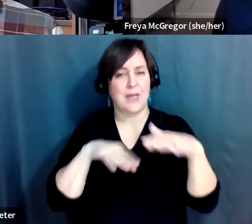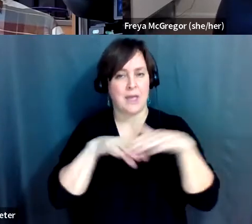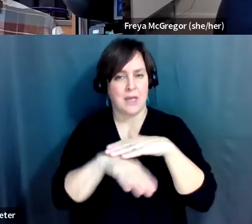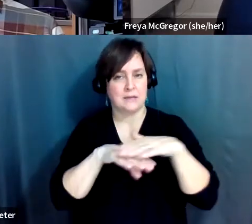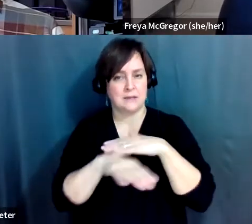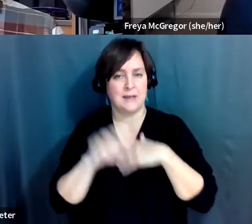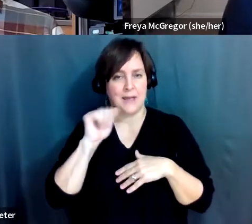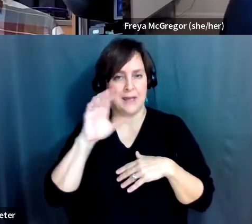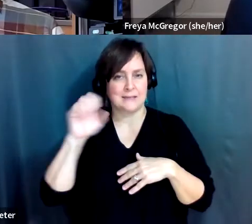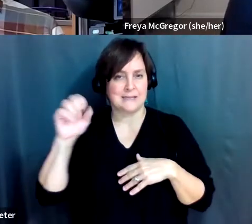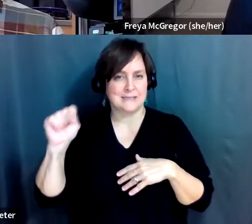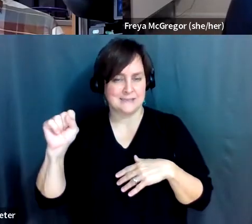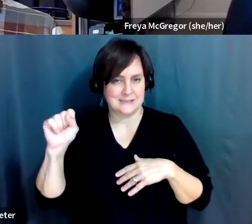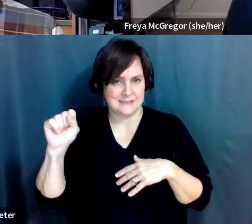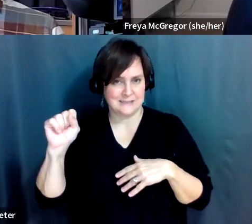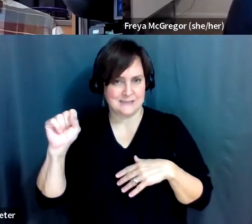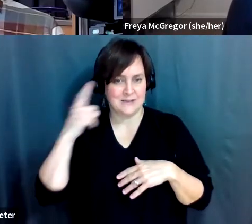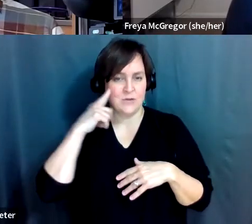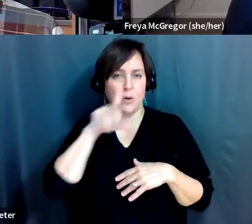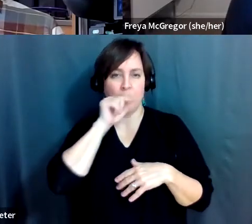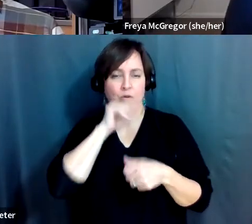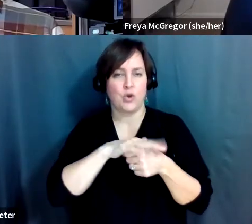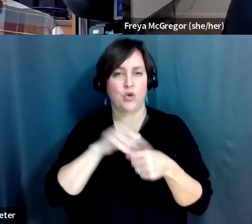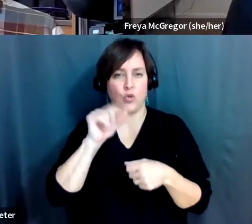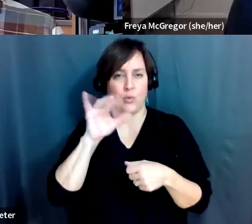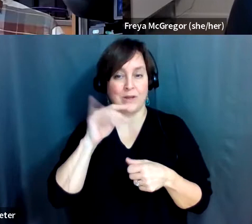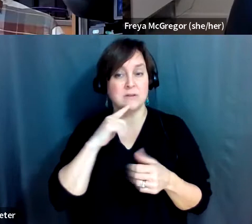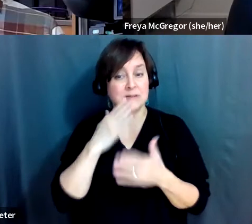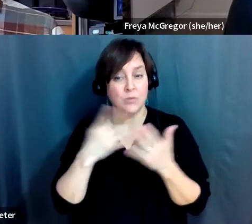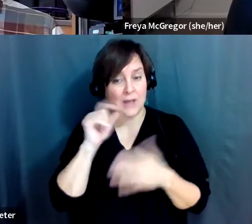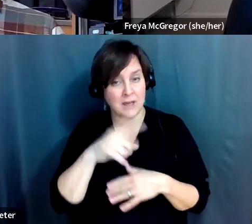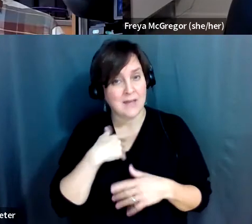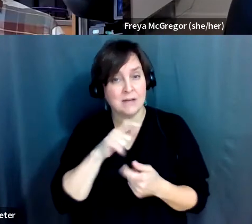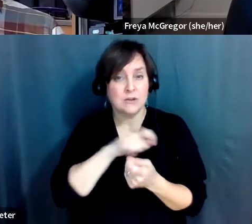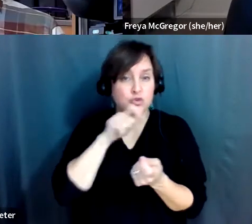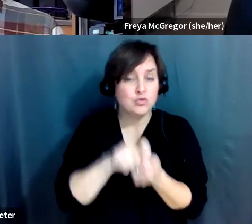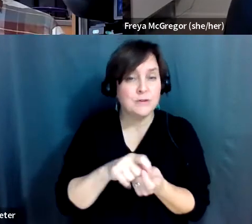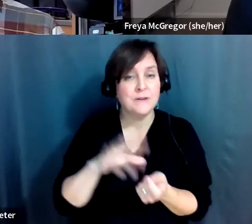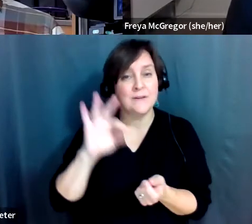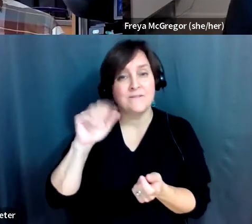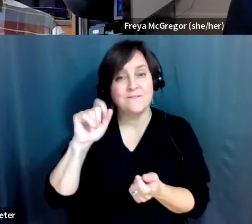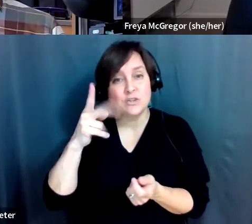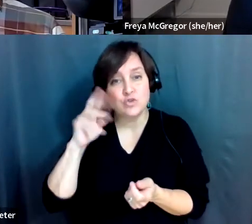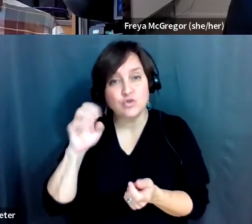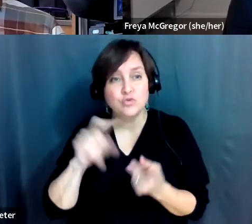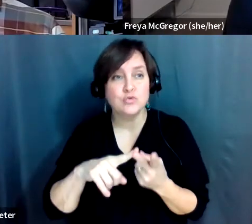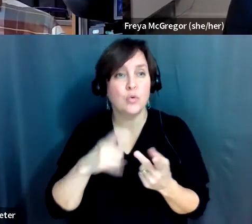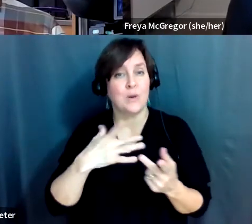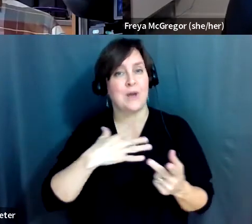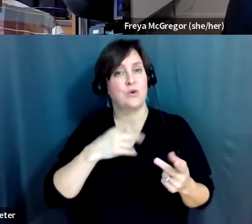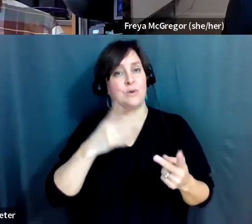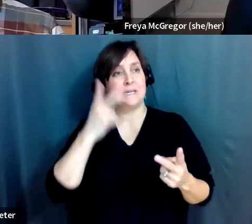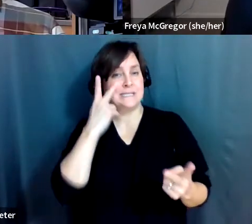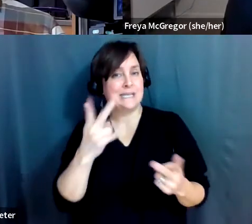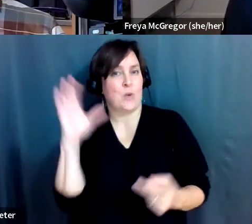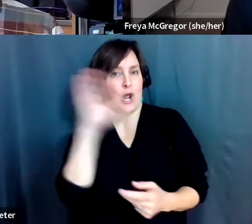um, access features of a birding location. Someone has asked, there certain features or amenities of a nature preserve or trails that you seek